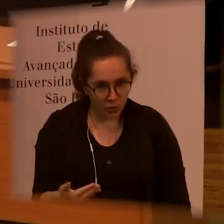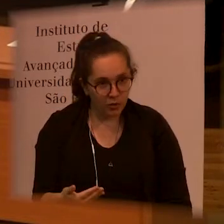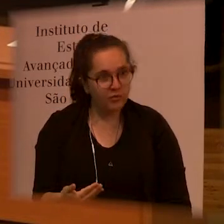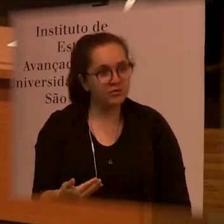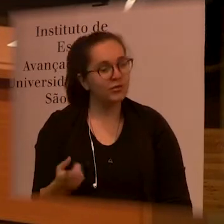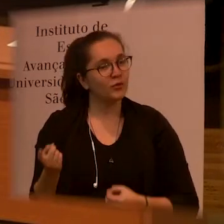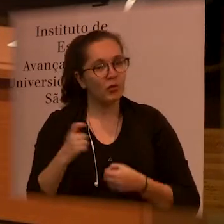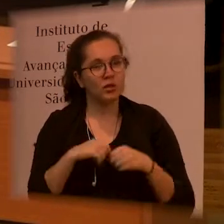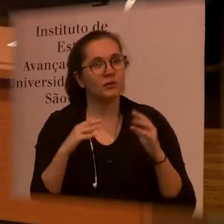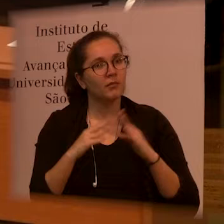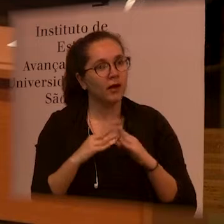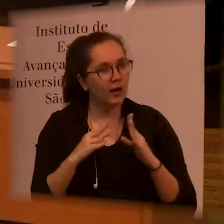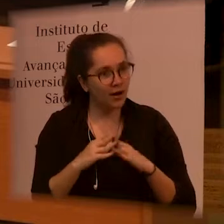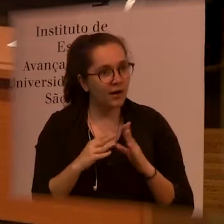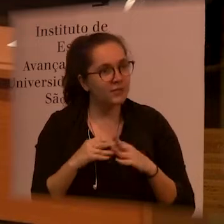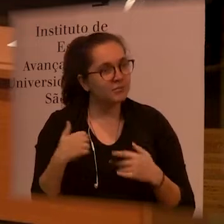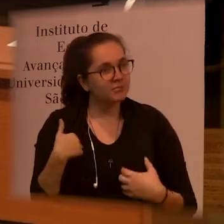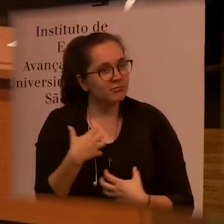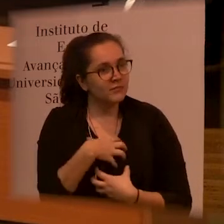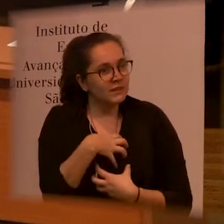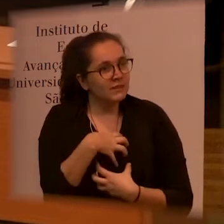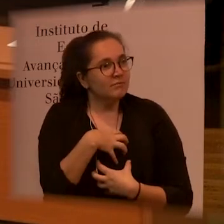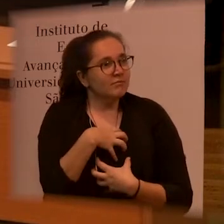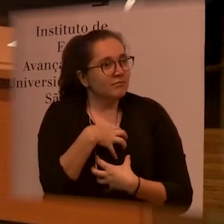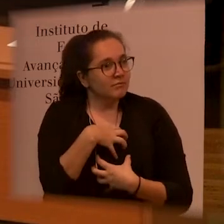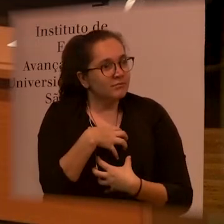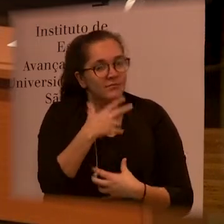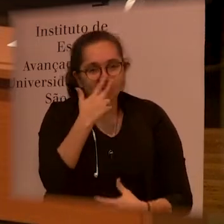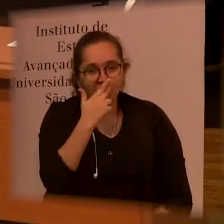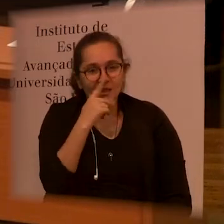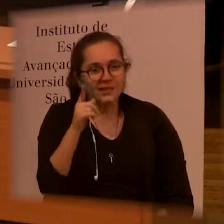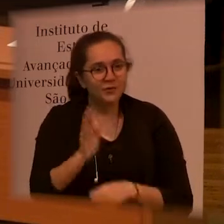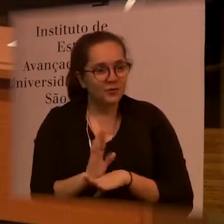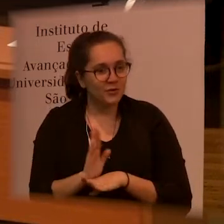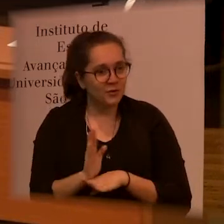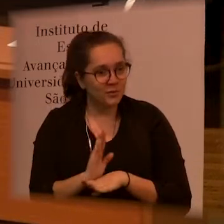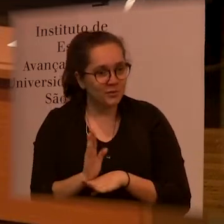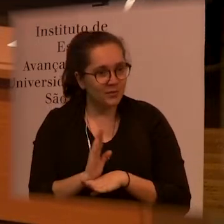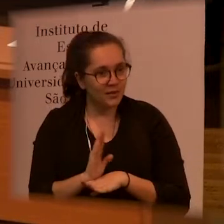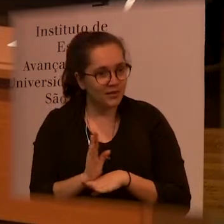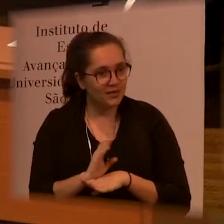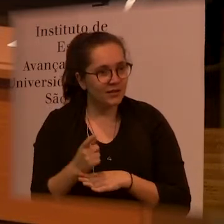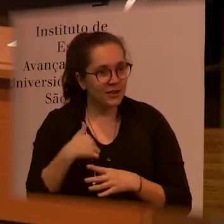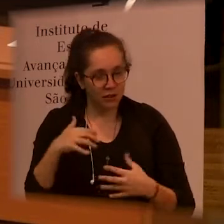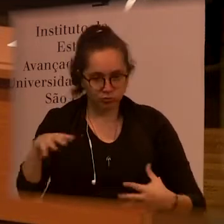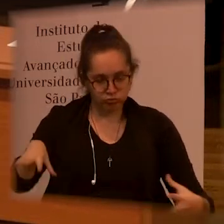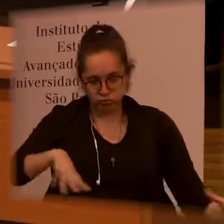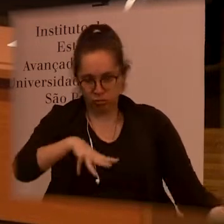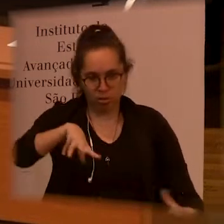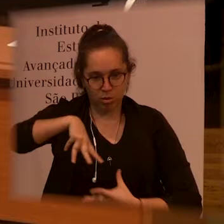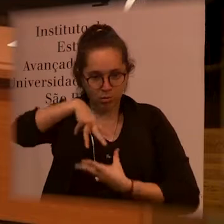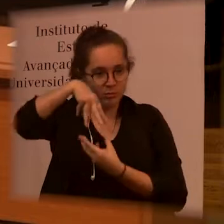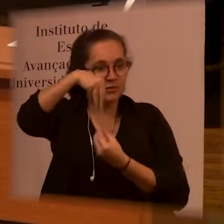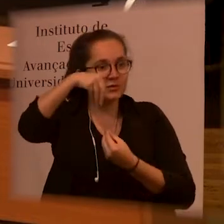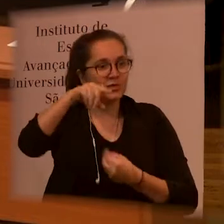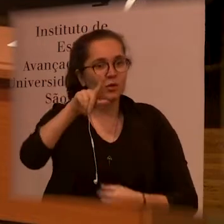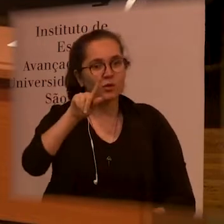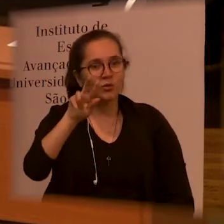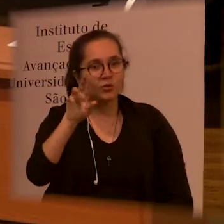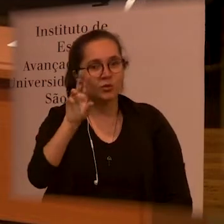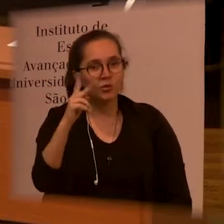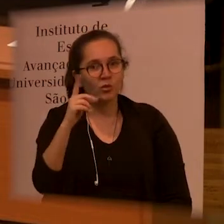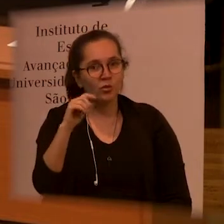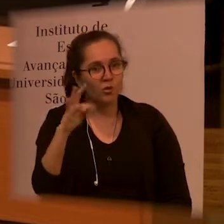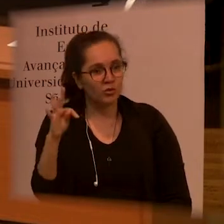new because I get home and I feel myself and I feel like that